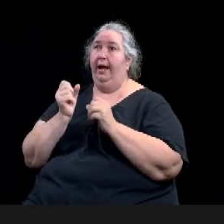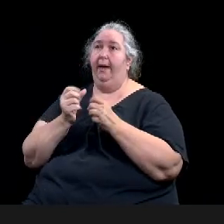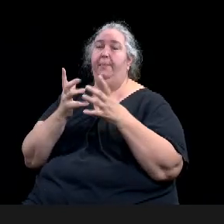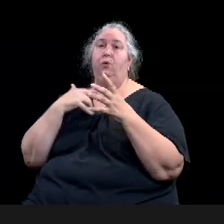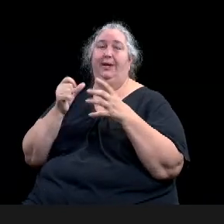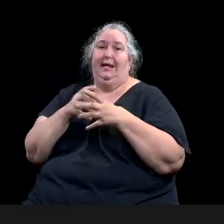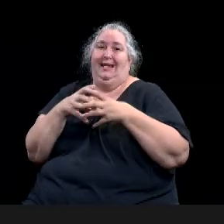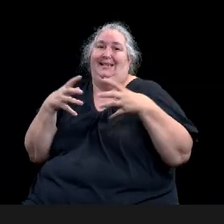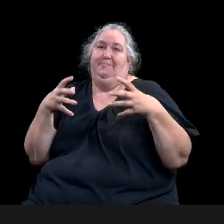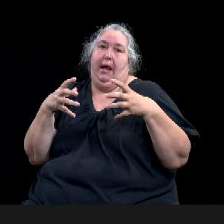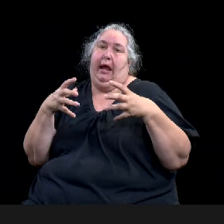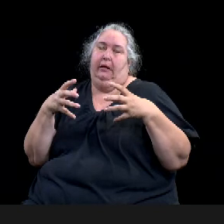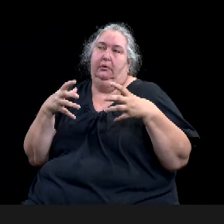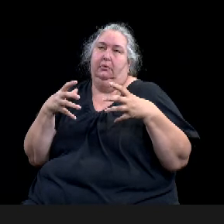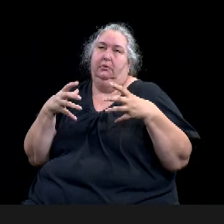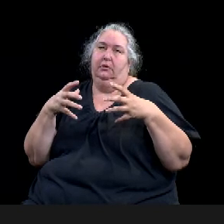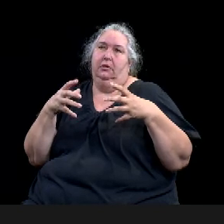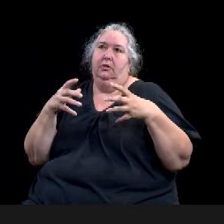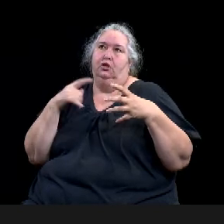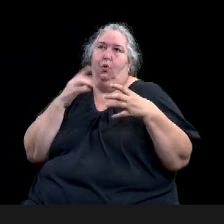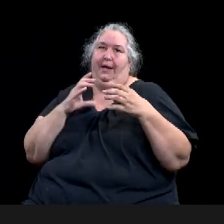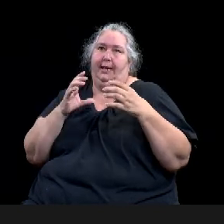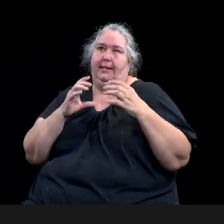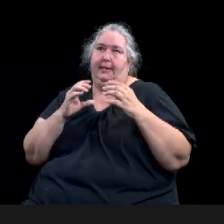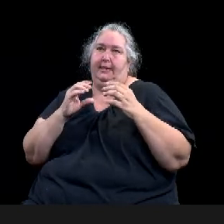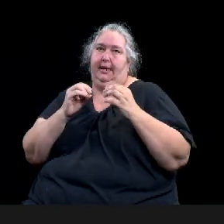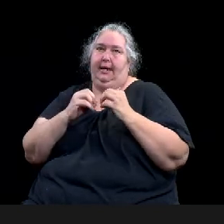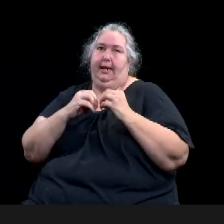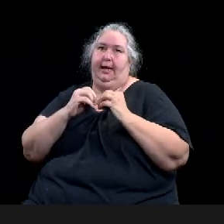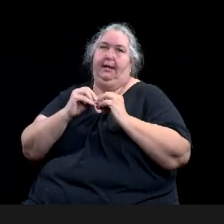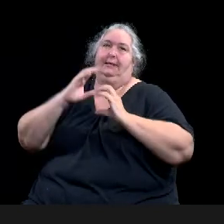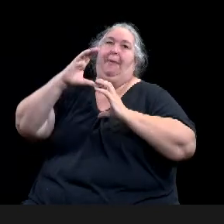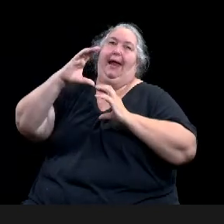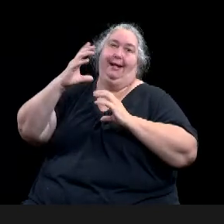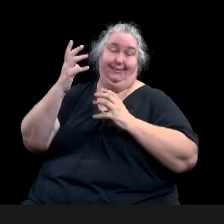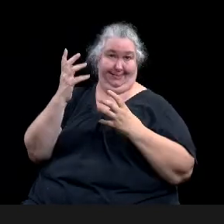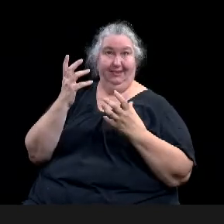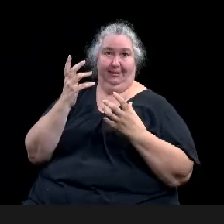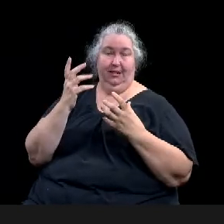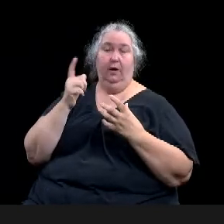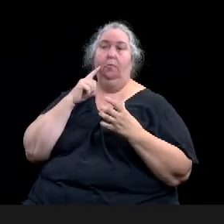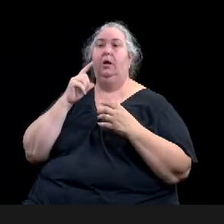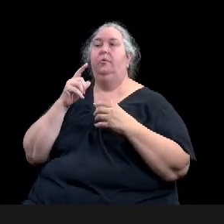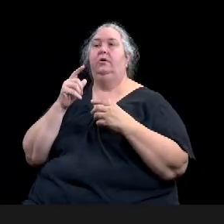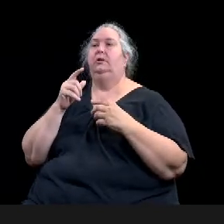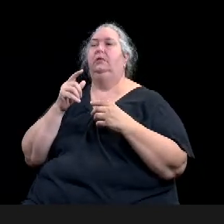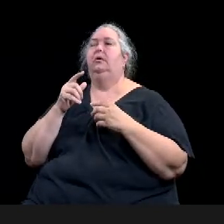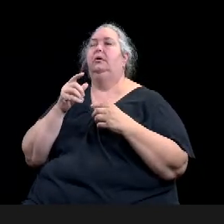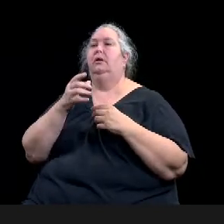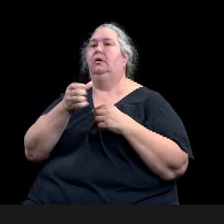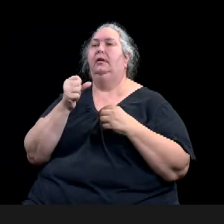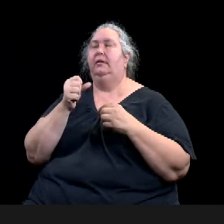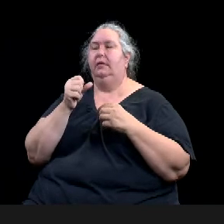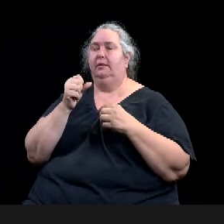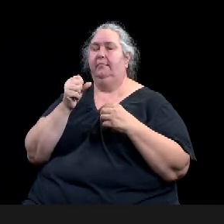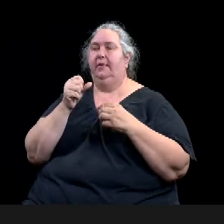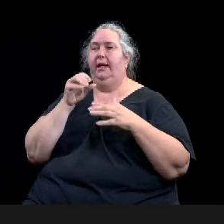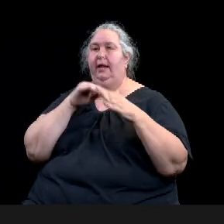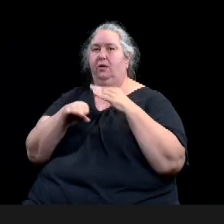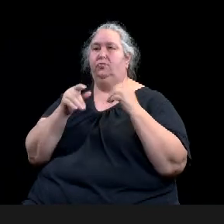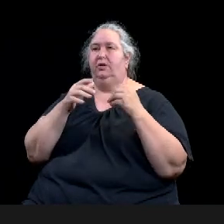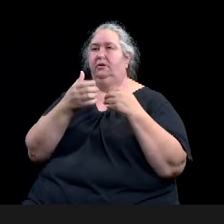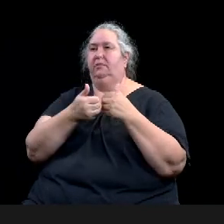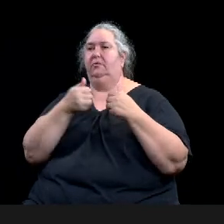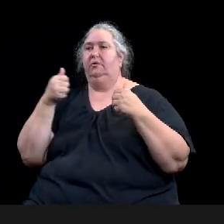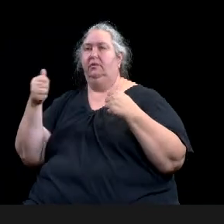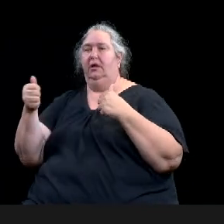the research center and this new building, add exit retail, add all the ticketing group sales and amenities